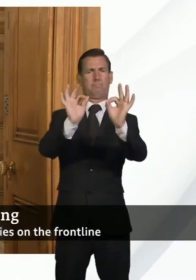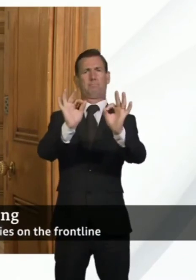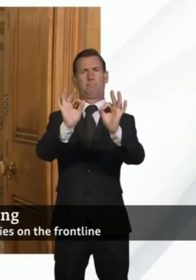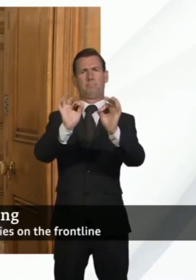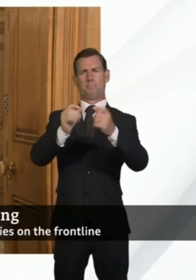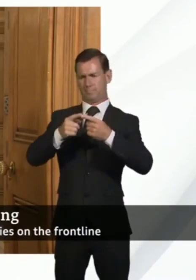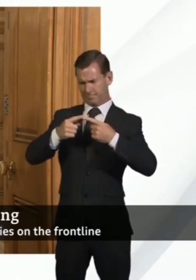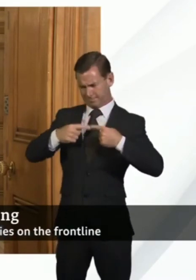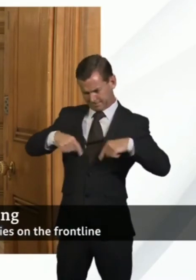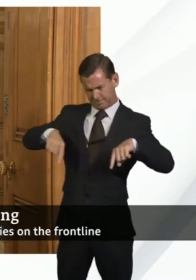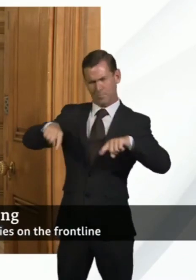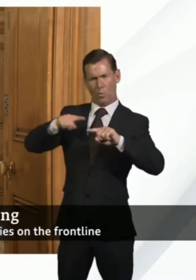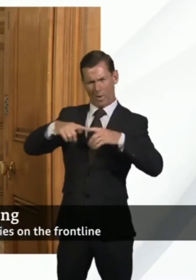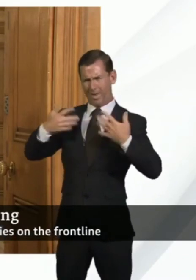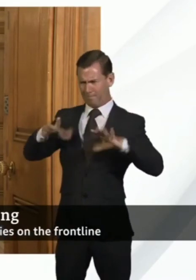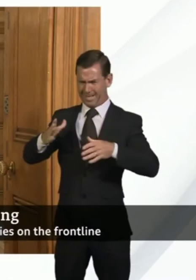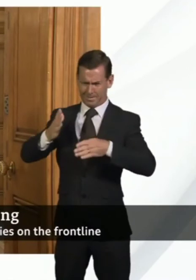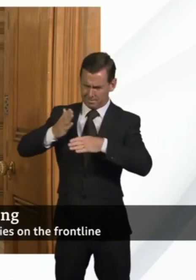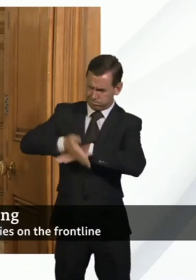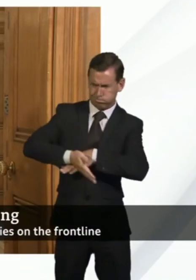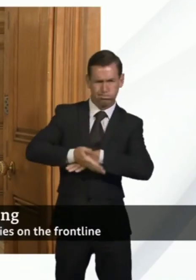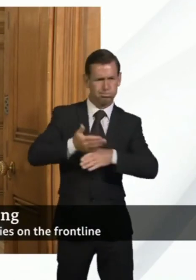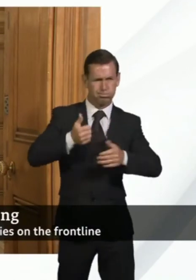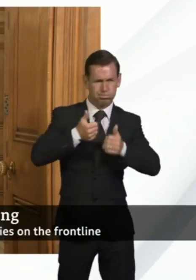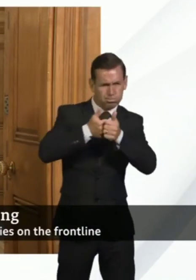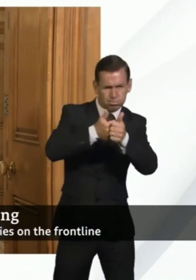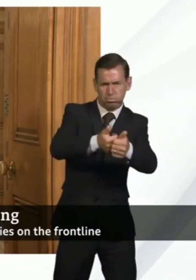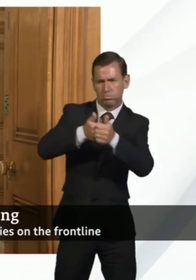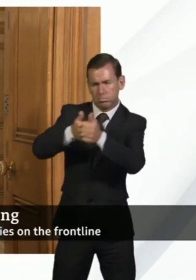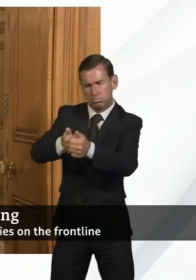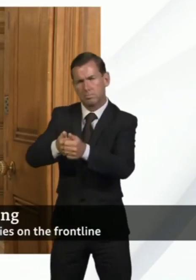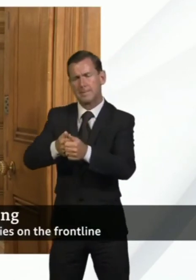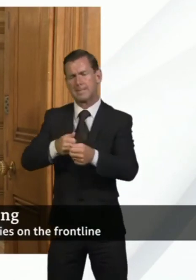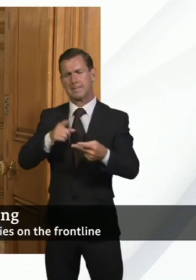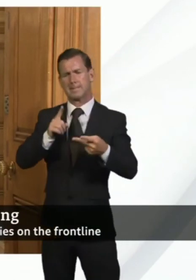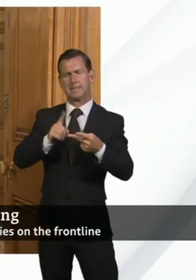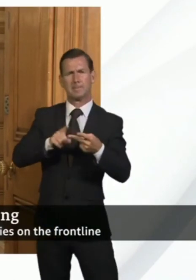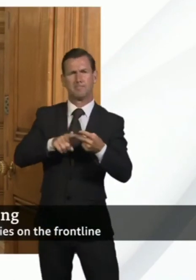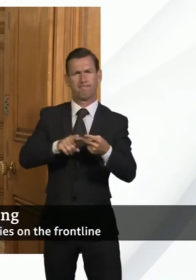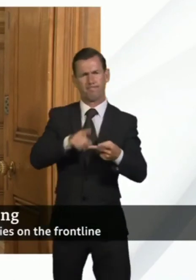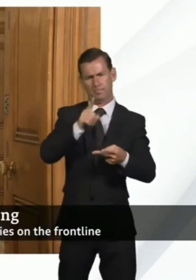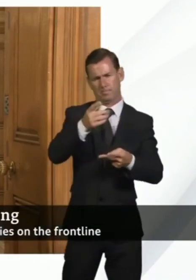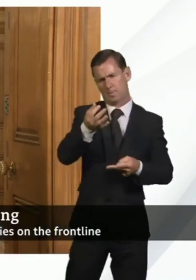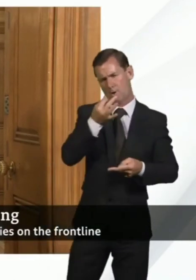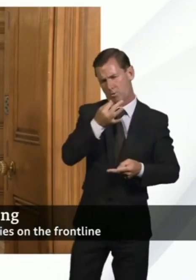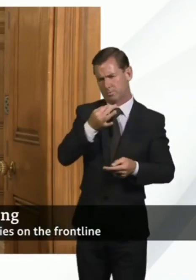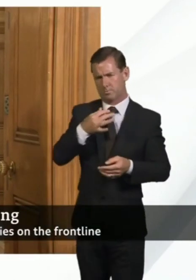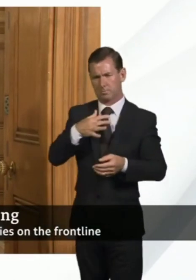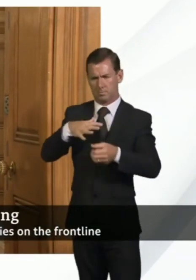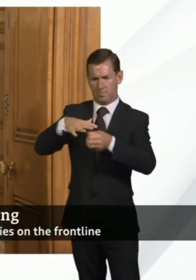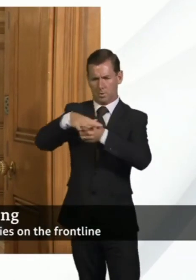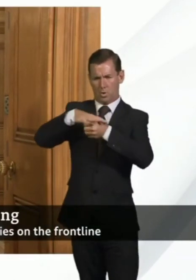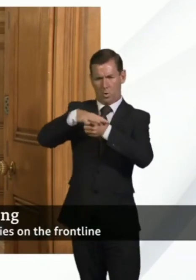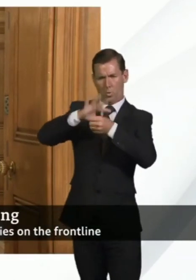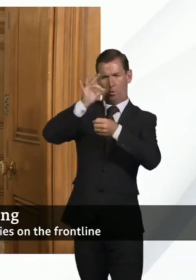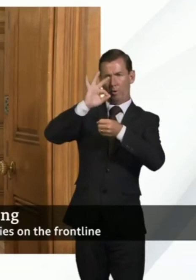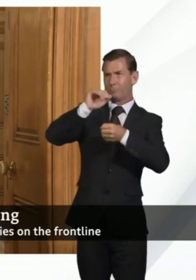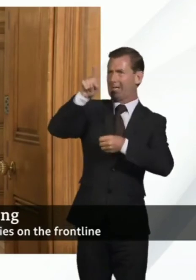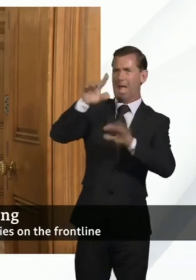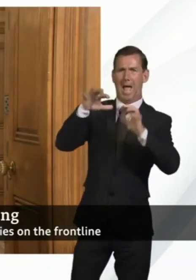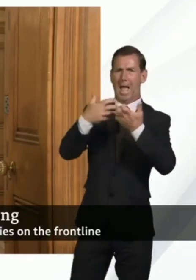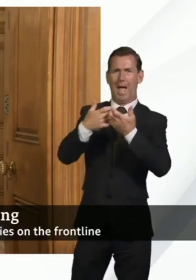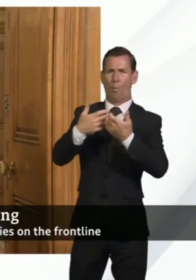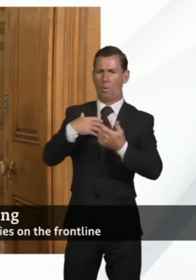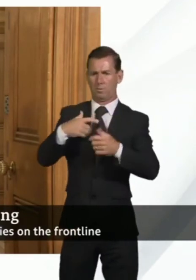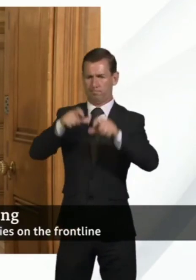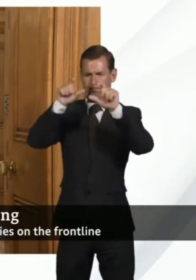we are working hard through through all of that on the point about local authorities and enforcing and